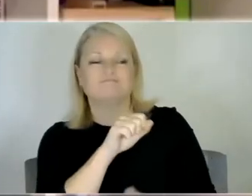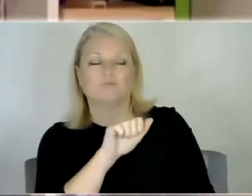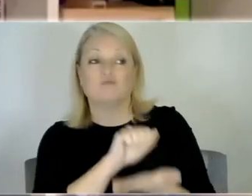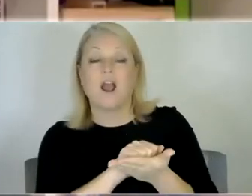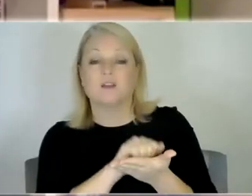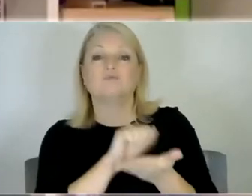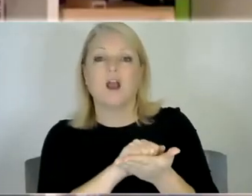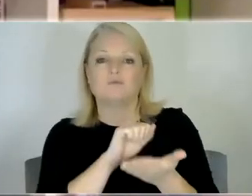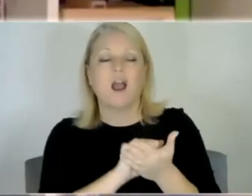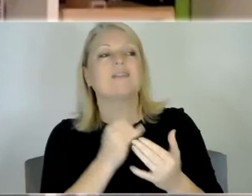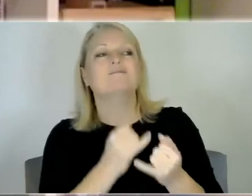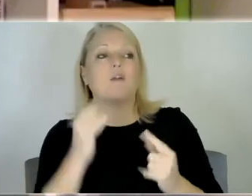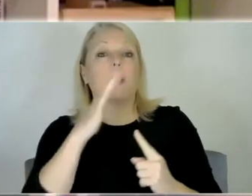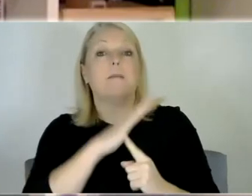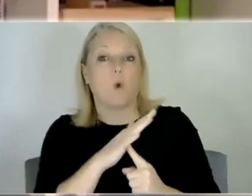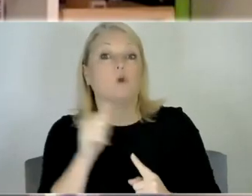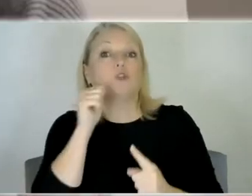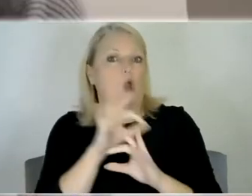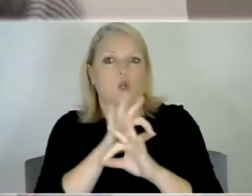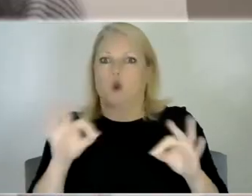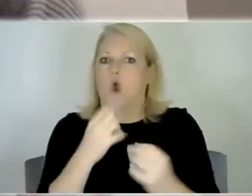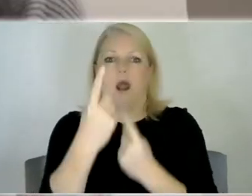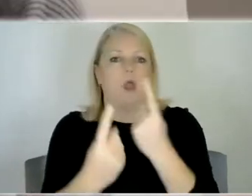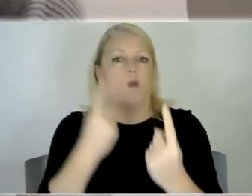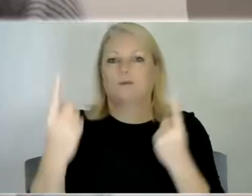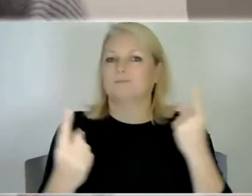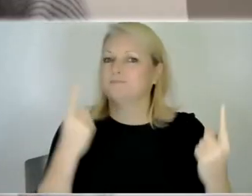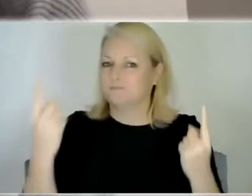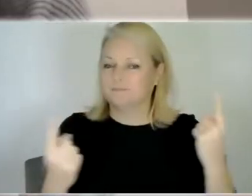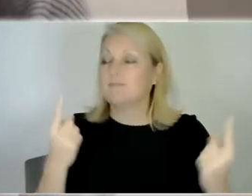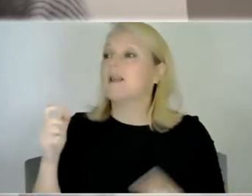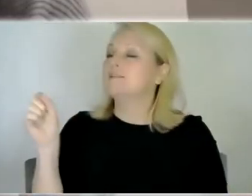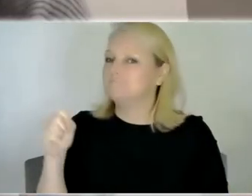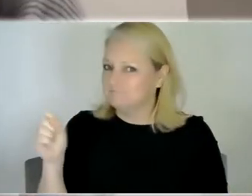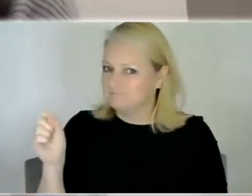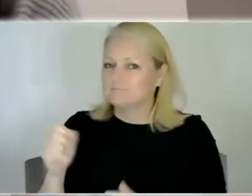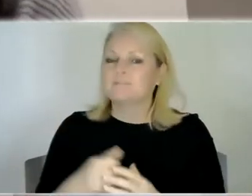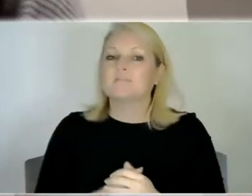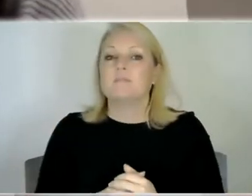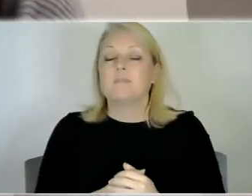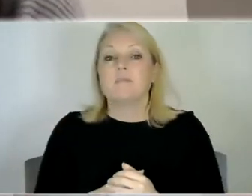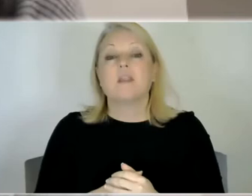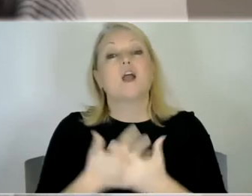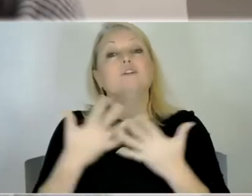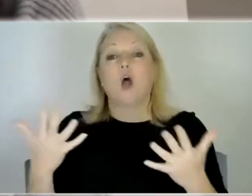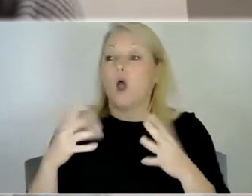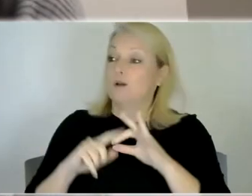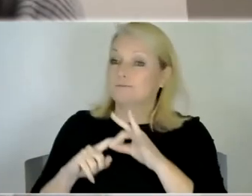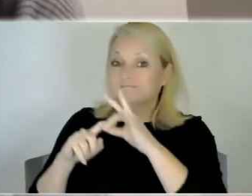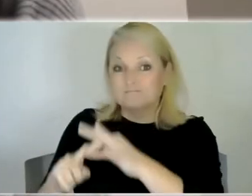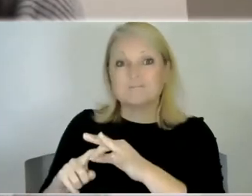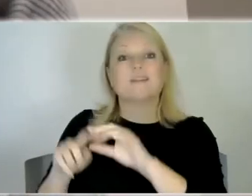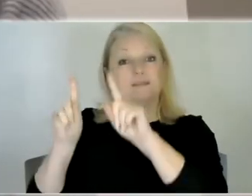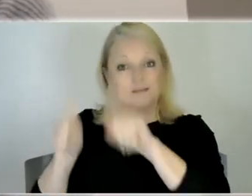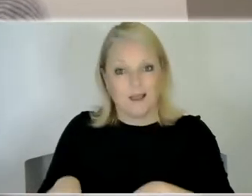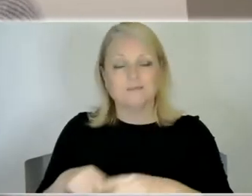think it's so important to know that. Yeah absolutely um okay well we get straight into it I guess um